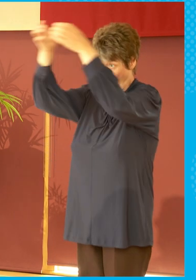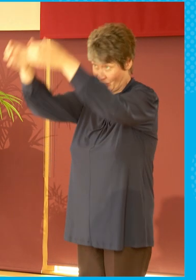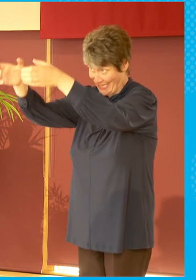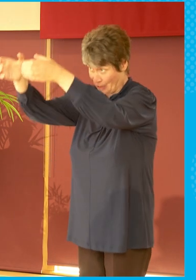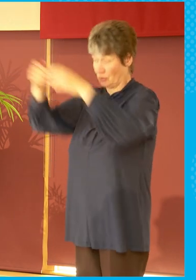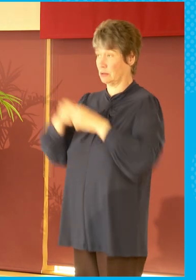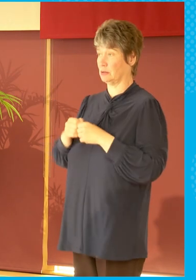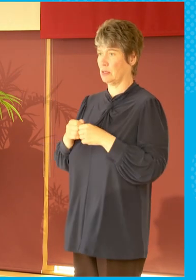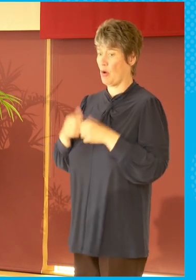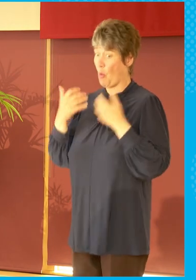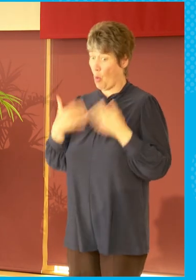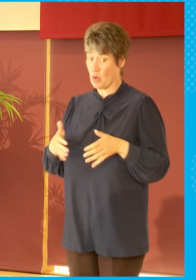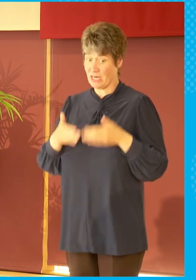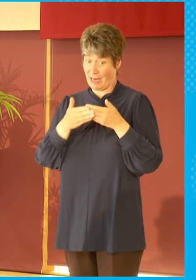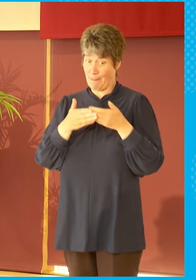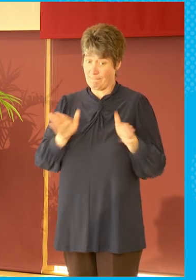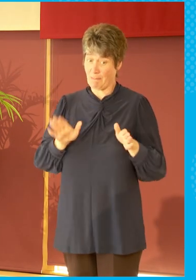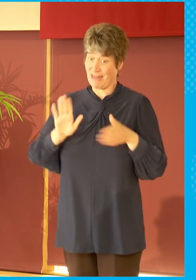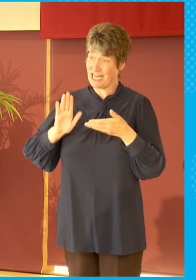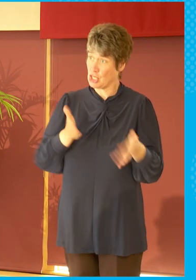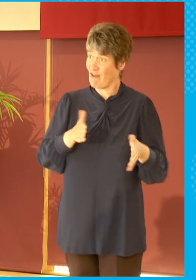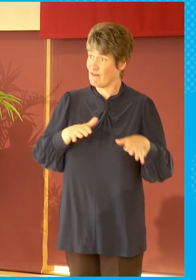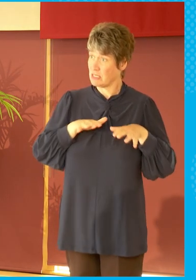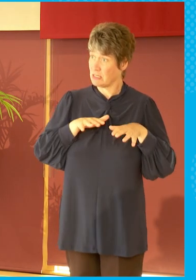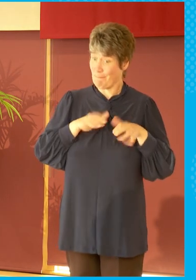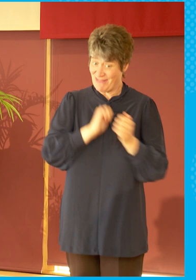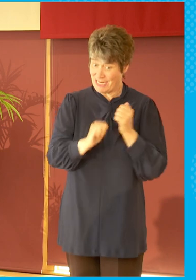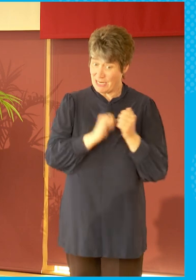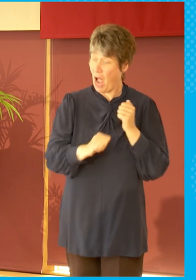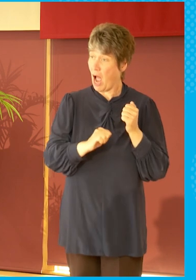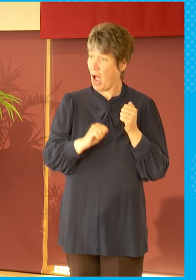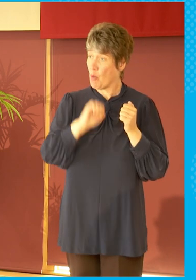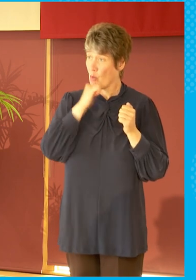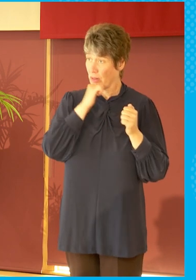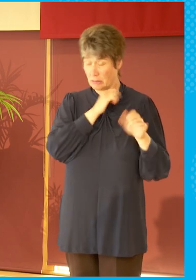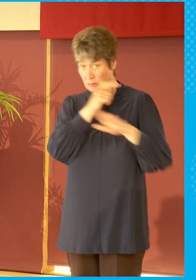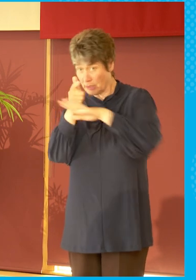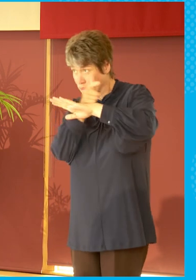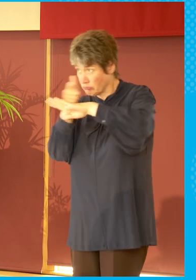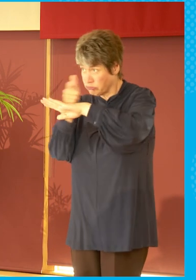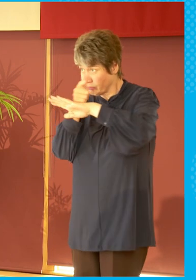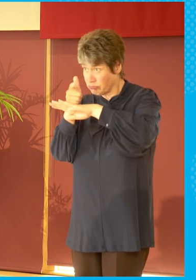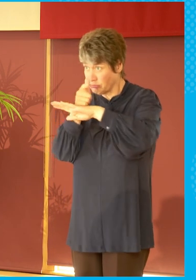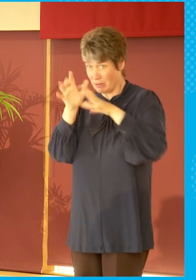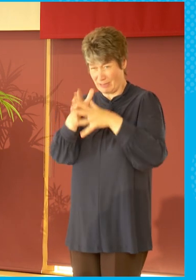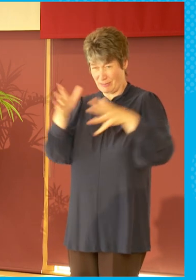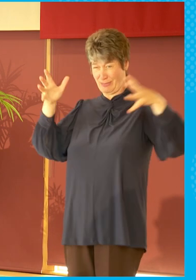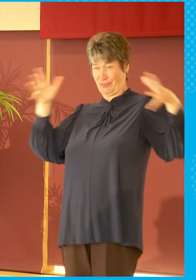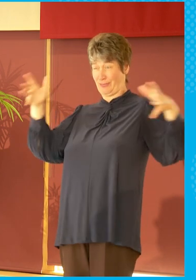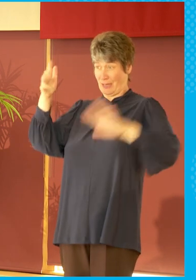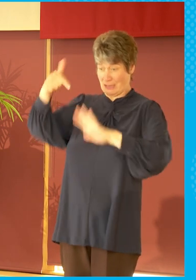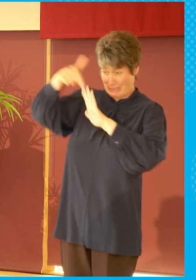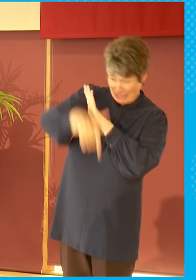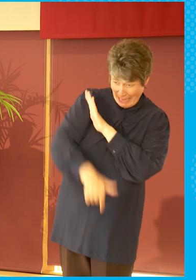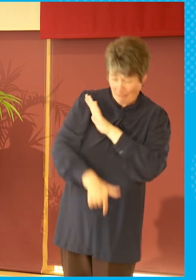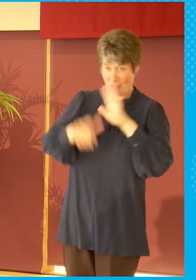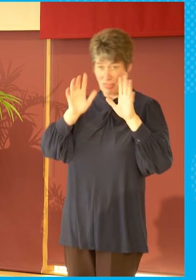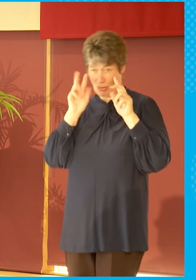media would have covered that event at the scale and the depth and the breadth